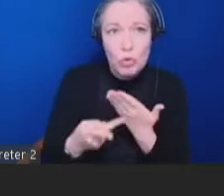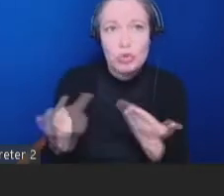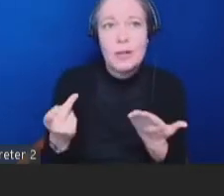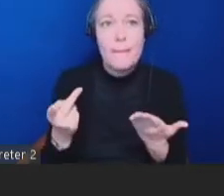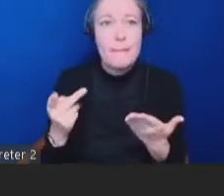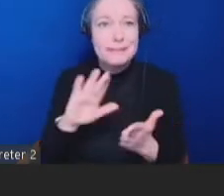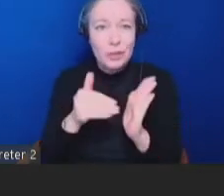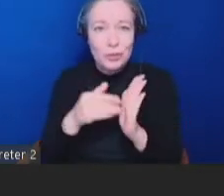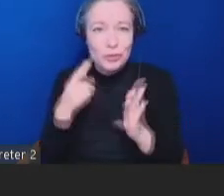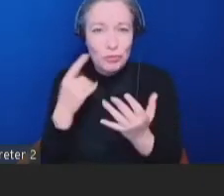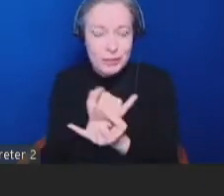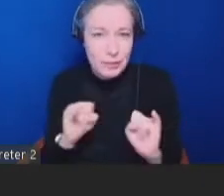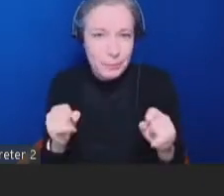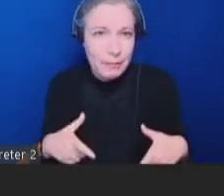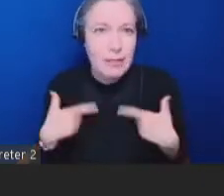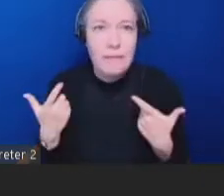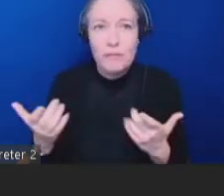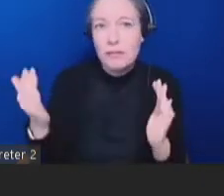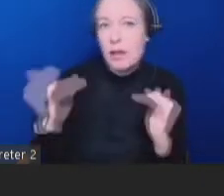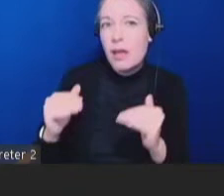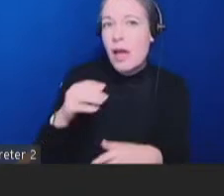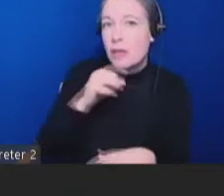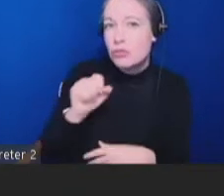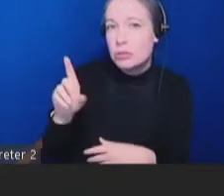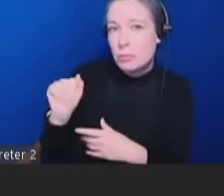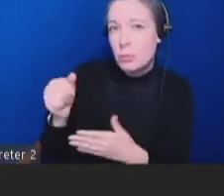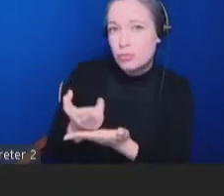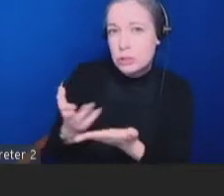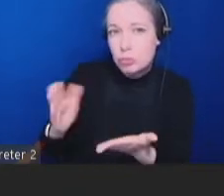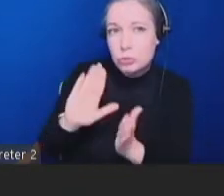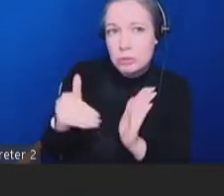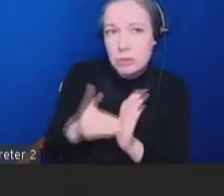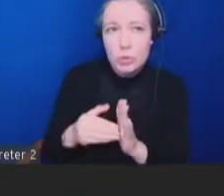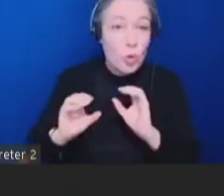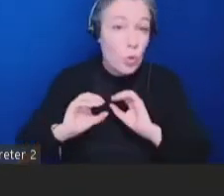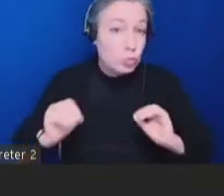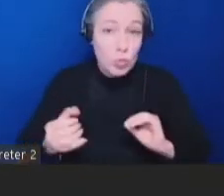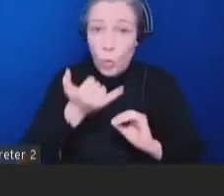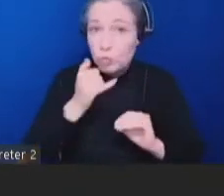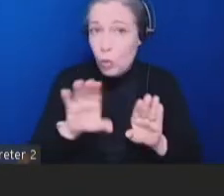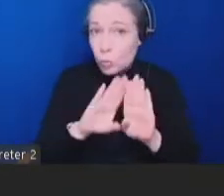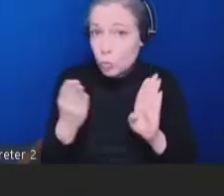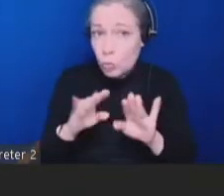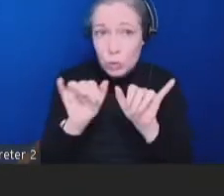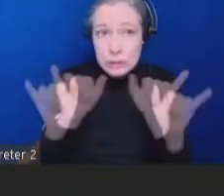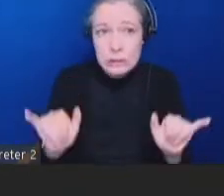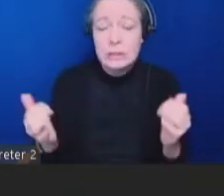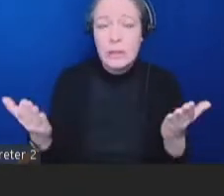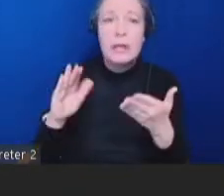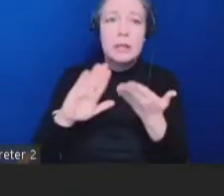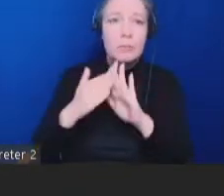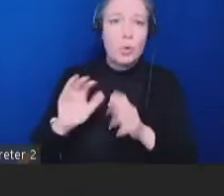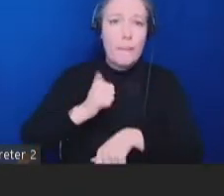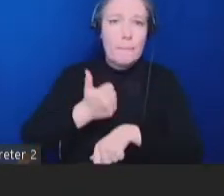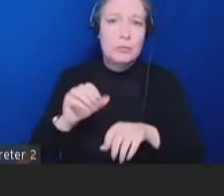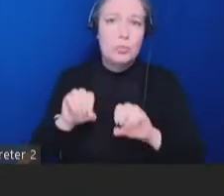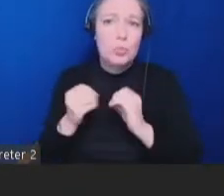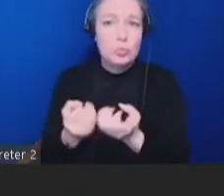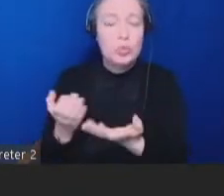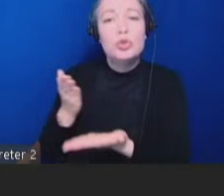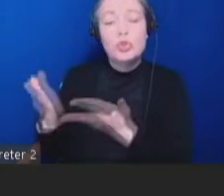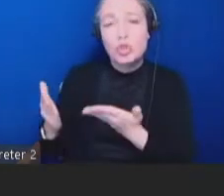Door Systems, and other community-based organizations serving primarily older adults and or people with disabilities.